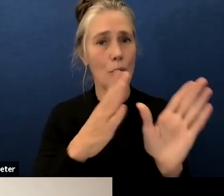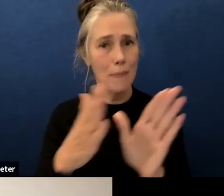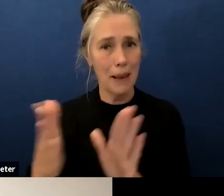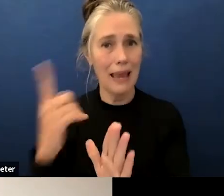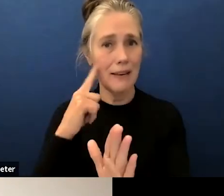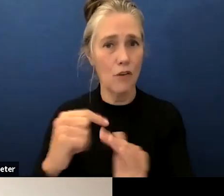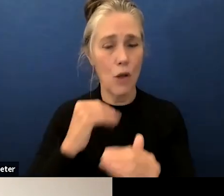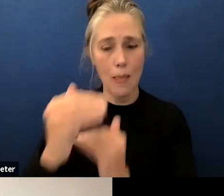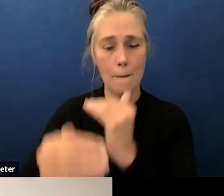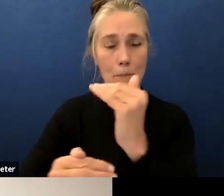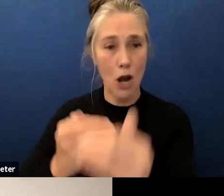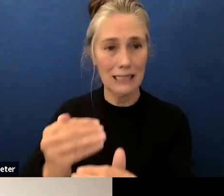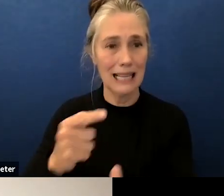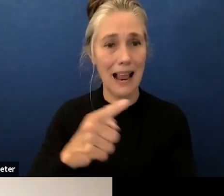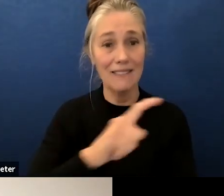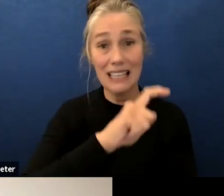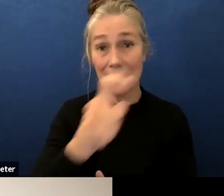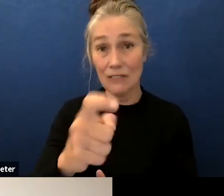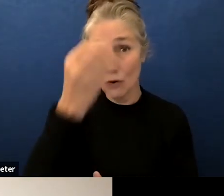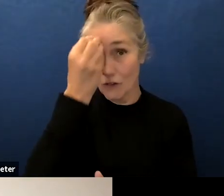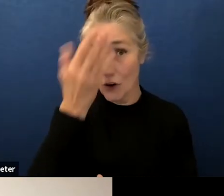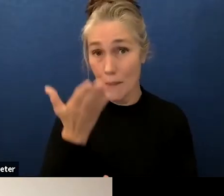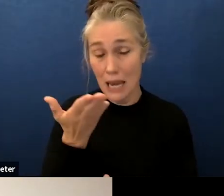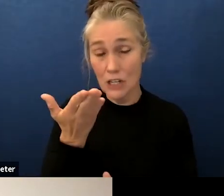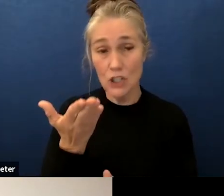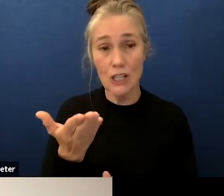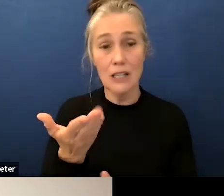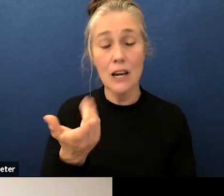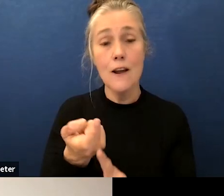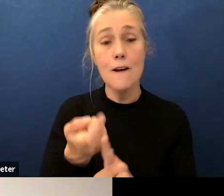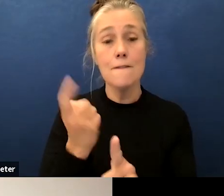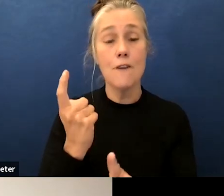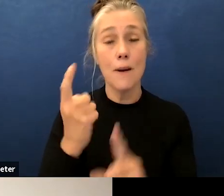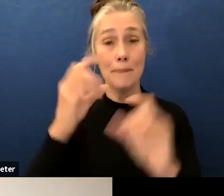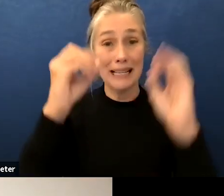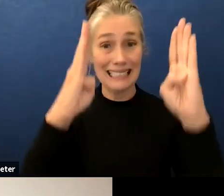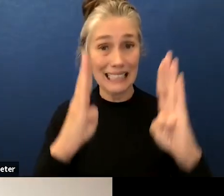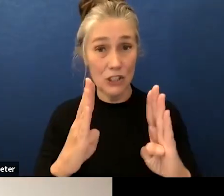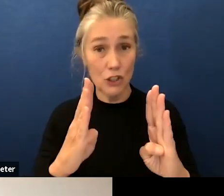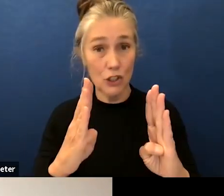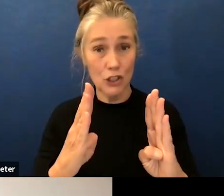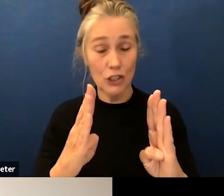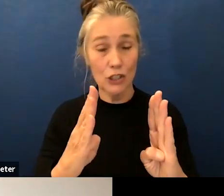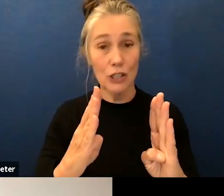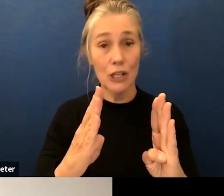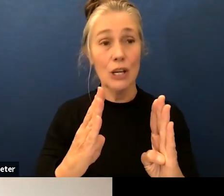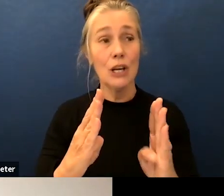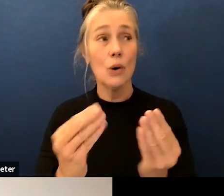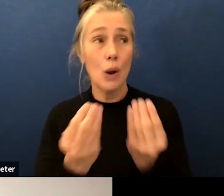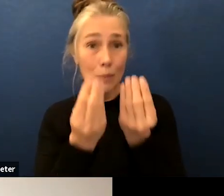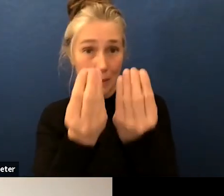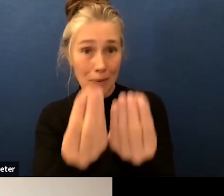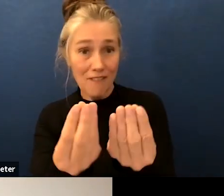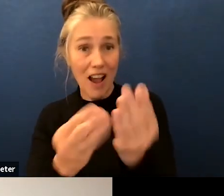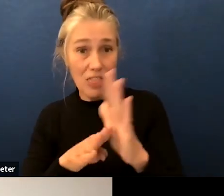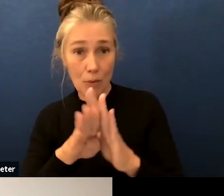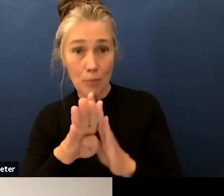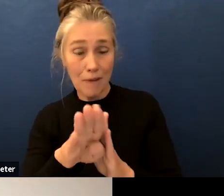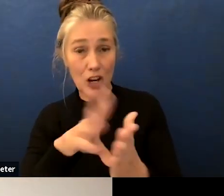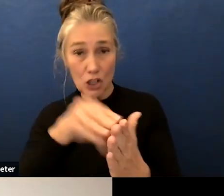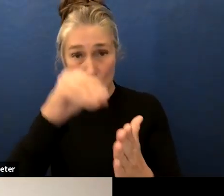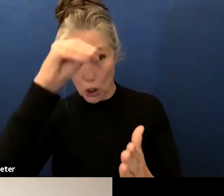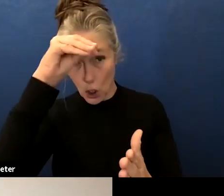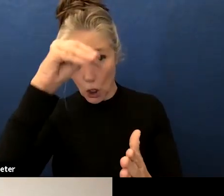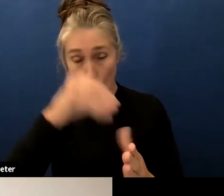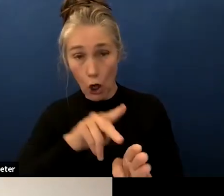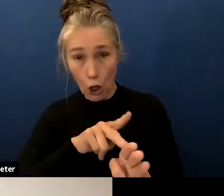is information that we received from our teachers who are providing professional learning who are seeing where